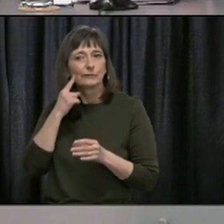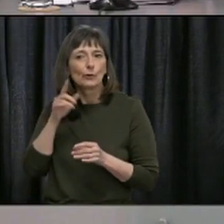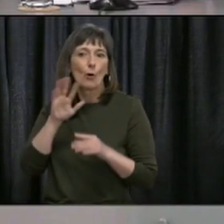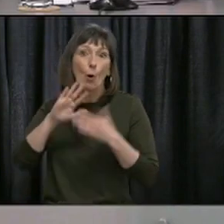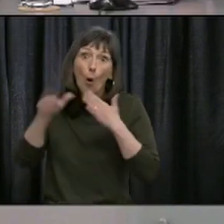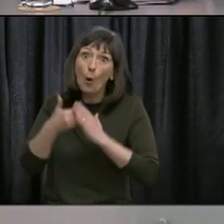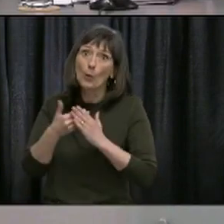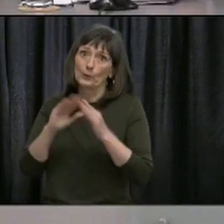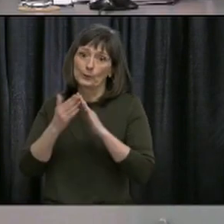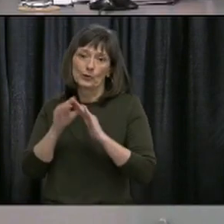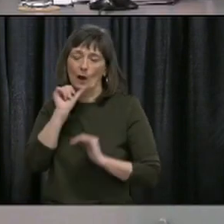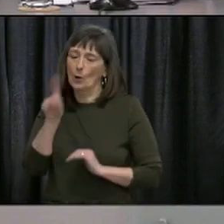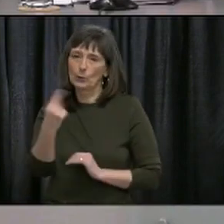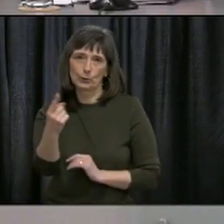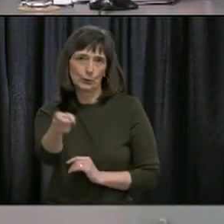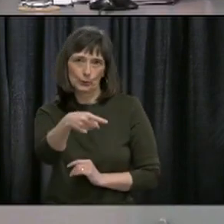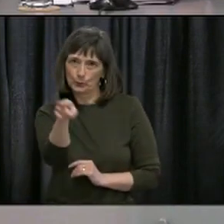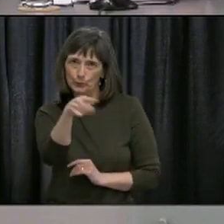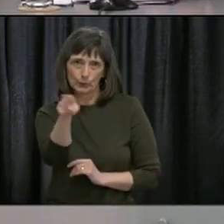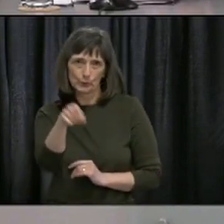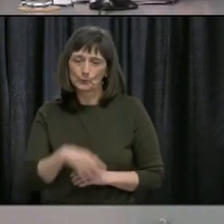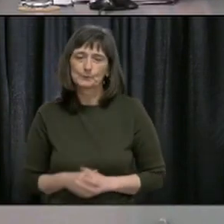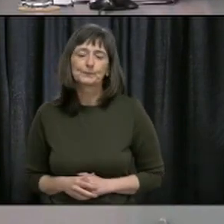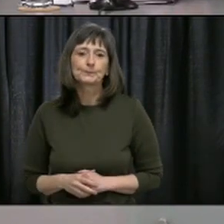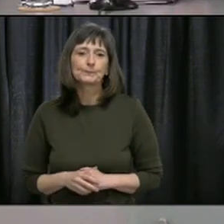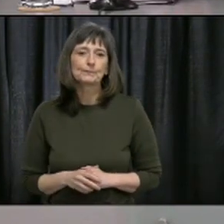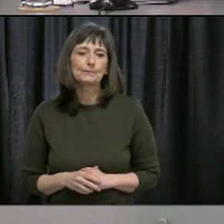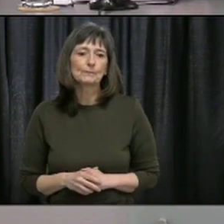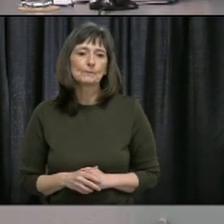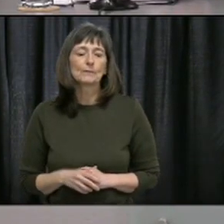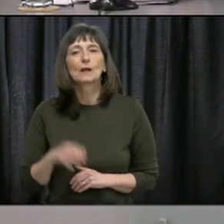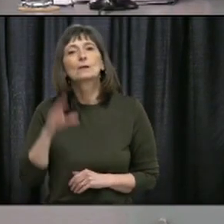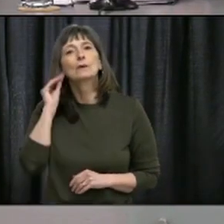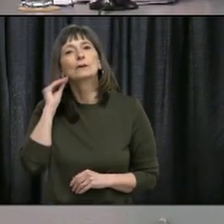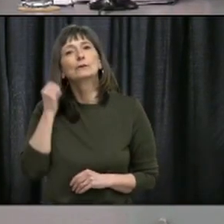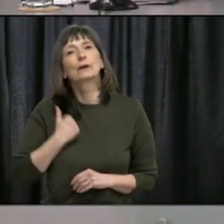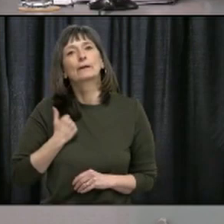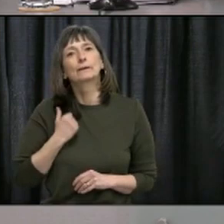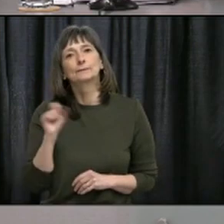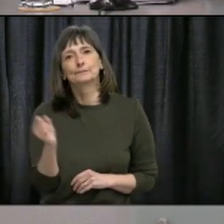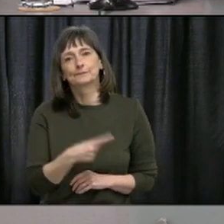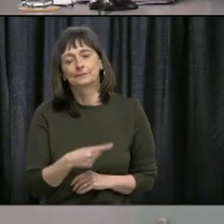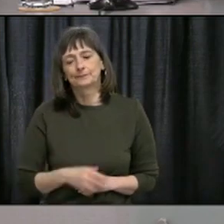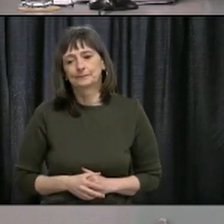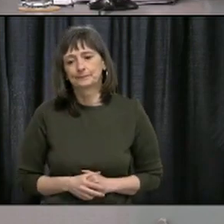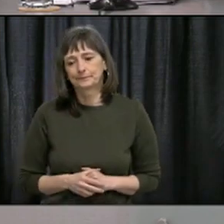Thank you. Our next questions are from Patrick Butler of Radio Canada. Please go ahead.